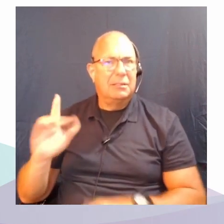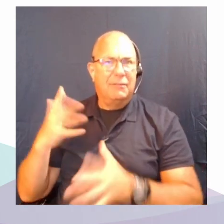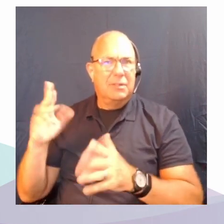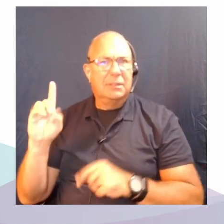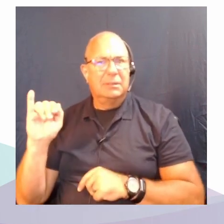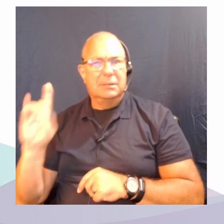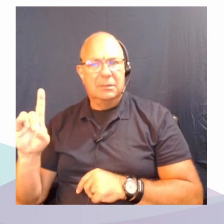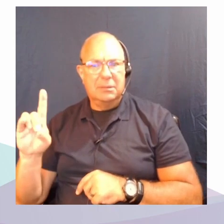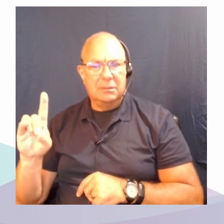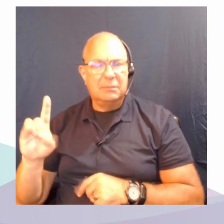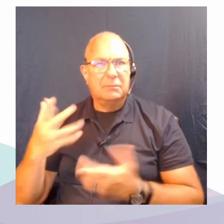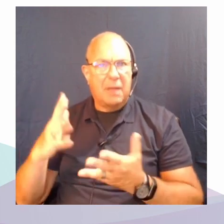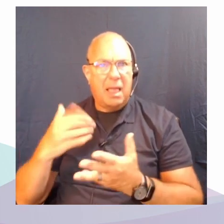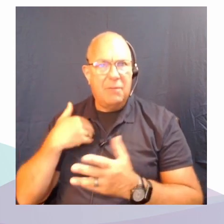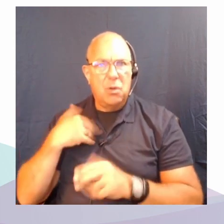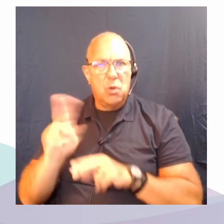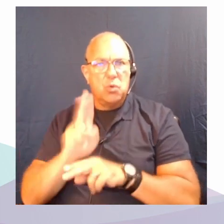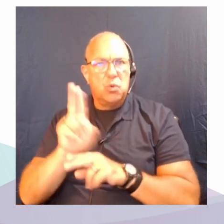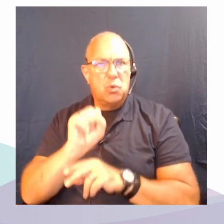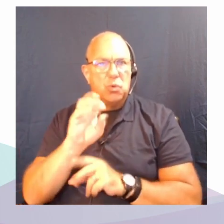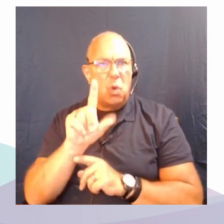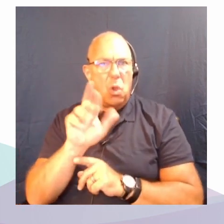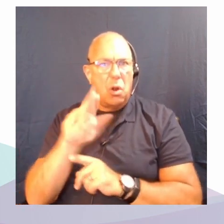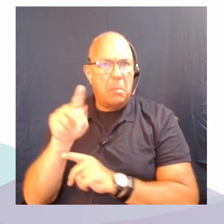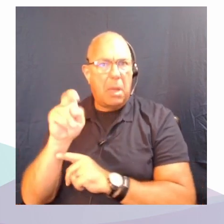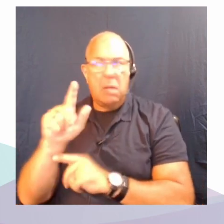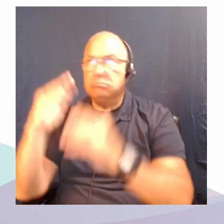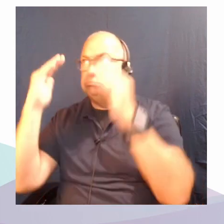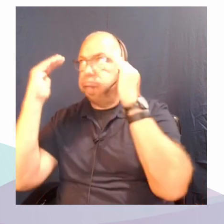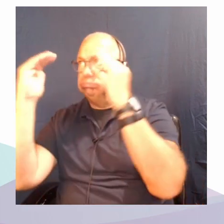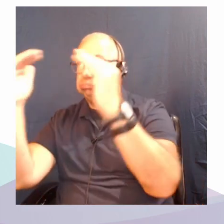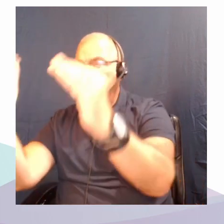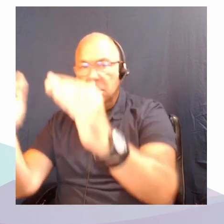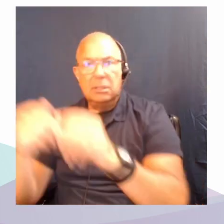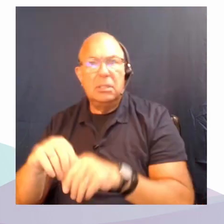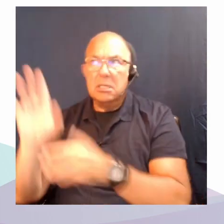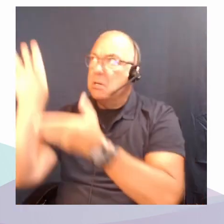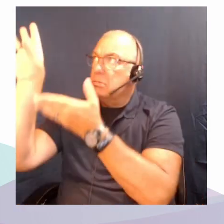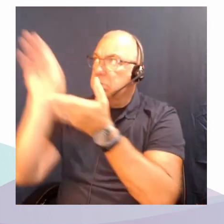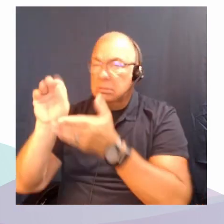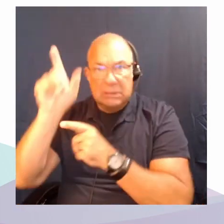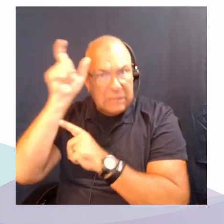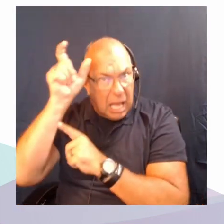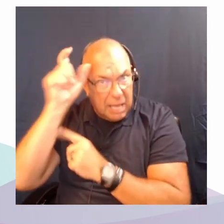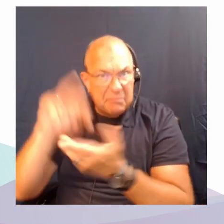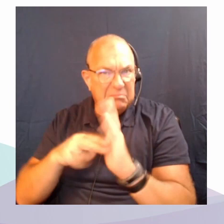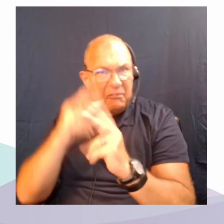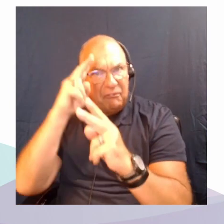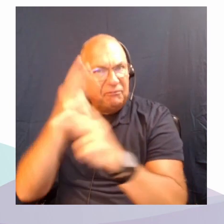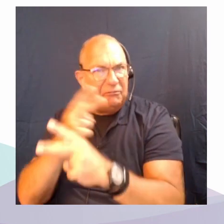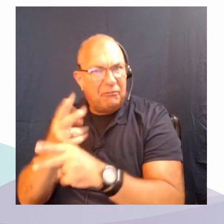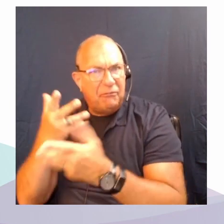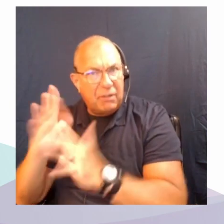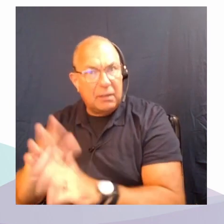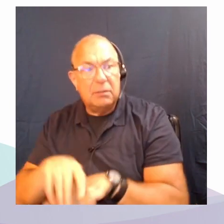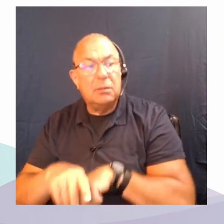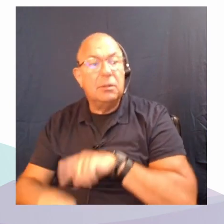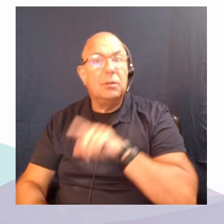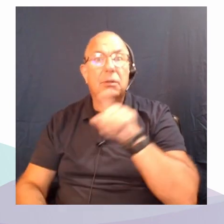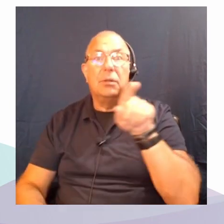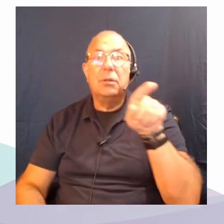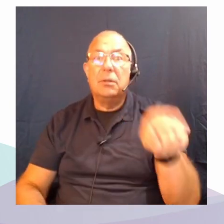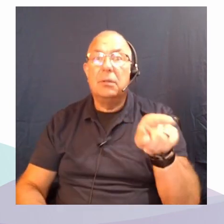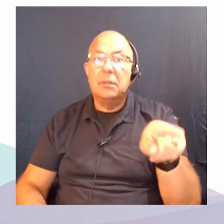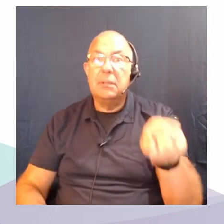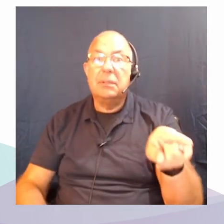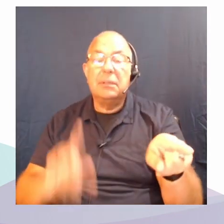panels on our building um you know our school we've already figured that out and the the high schoolers who were in the